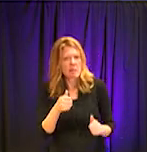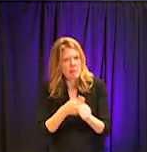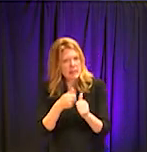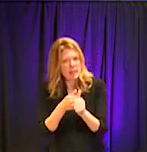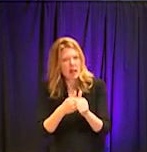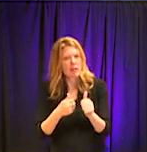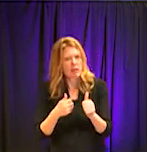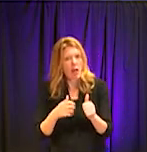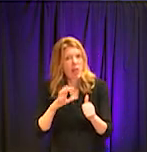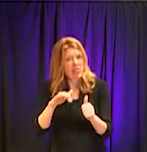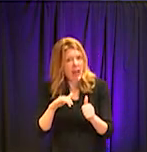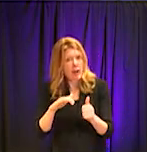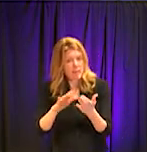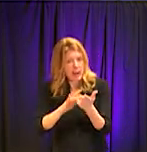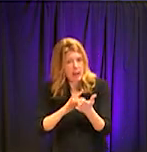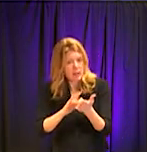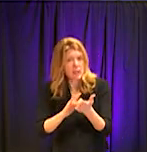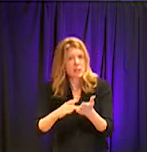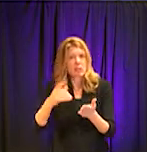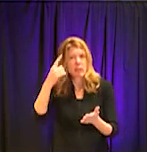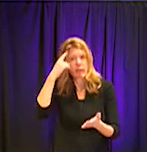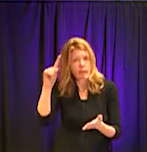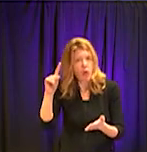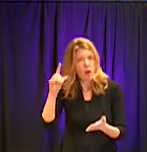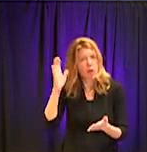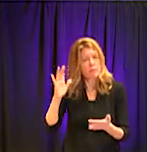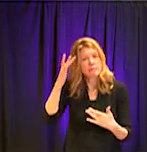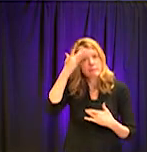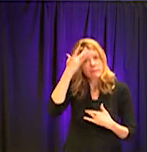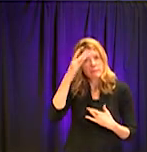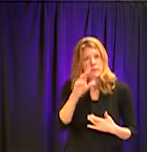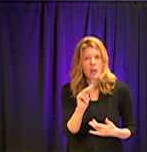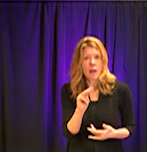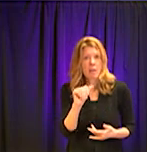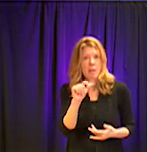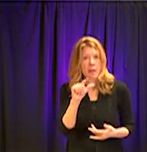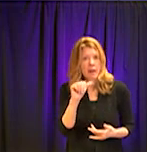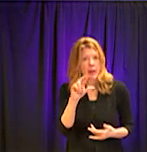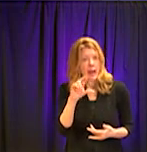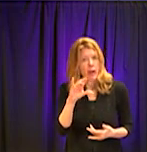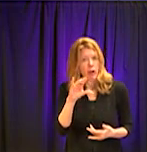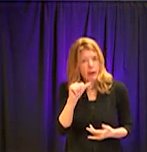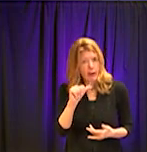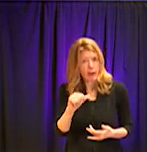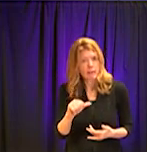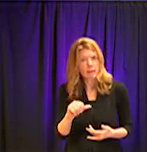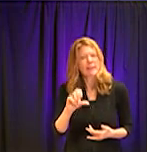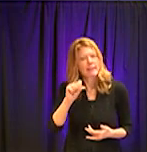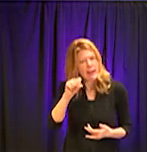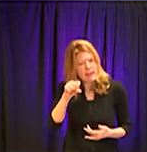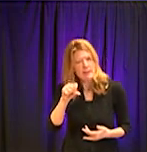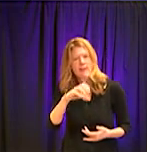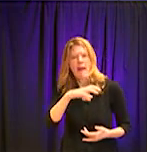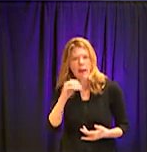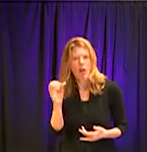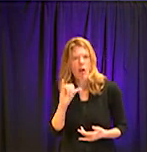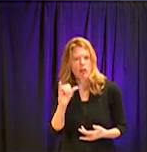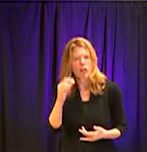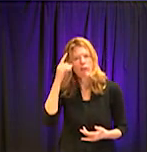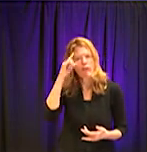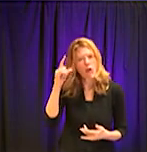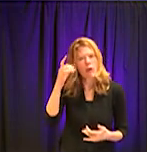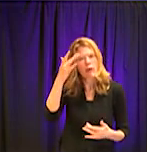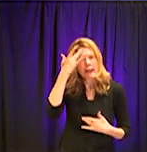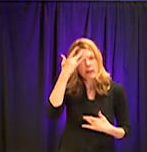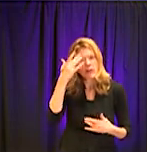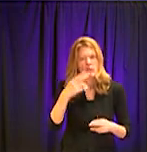use for malaria. Yes. Uh, hydroxychloroquine is actually used for malaria and it's used to treat, um, lupus actually. Um, so yes, there